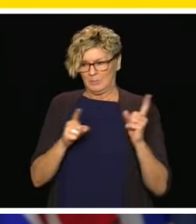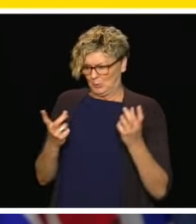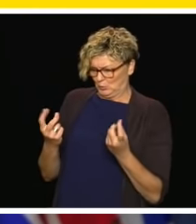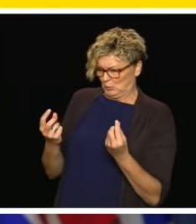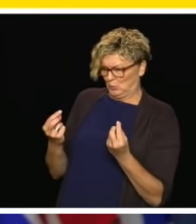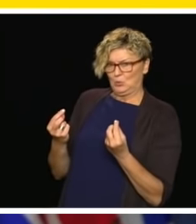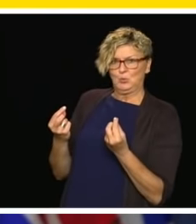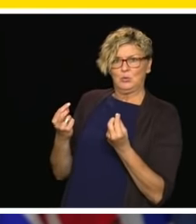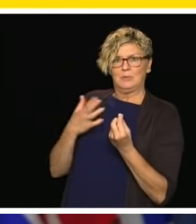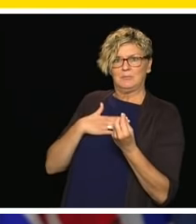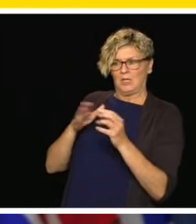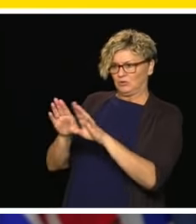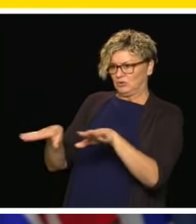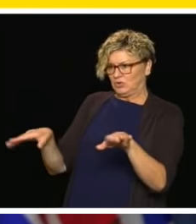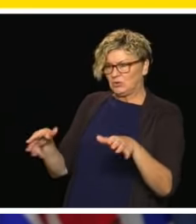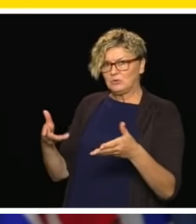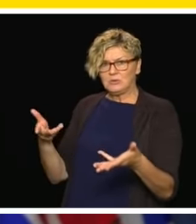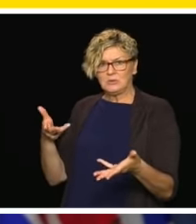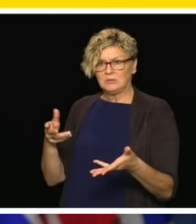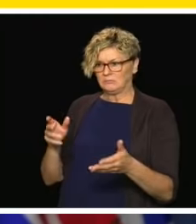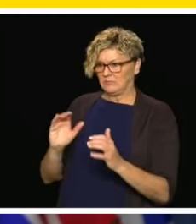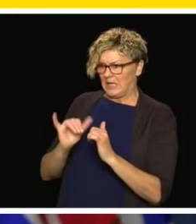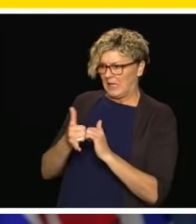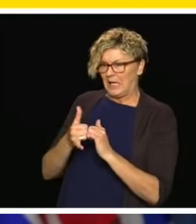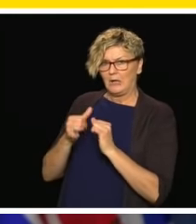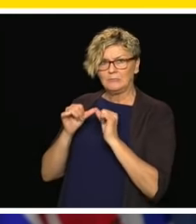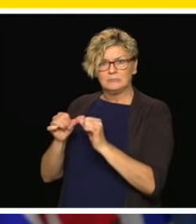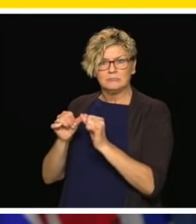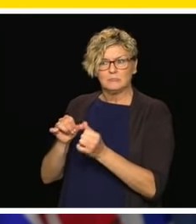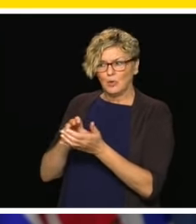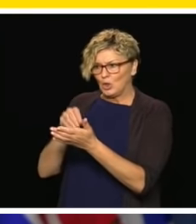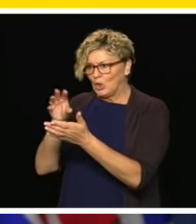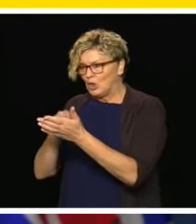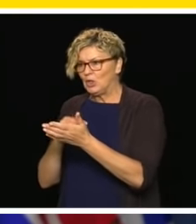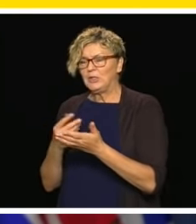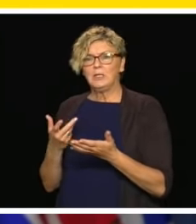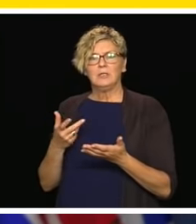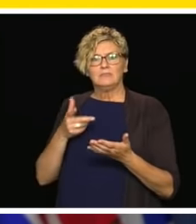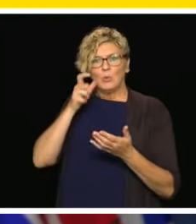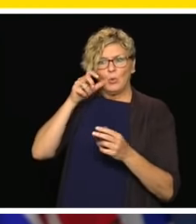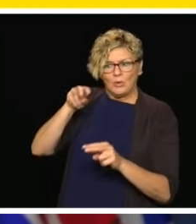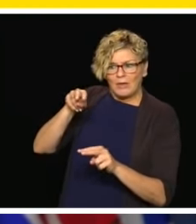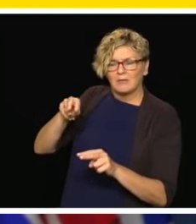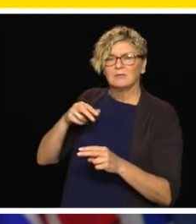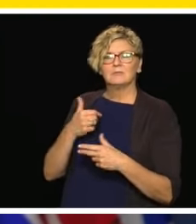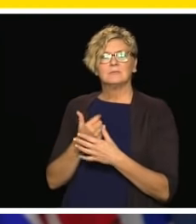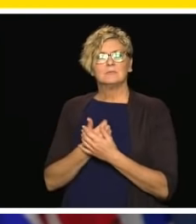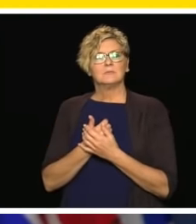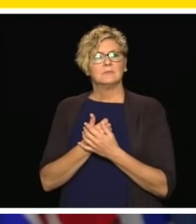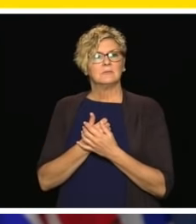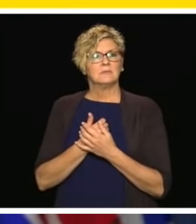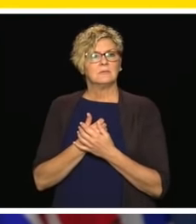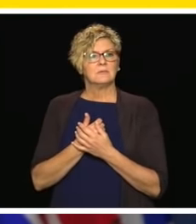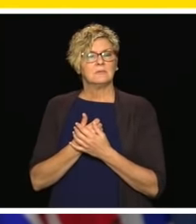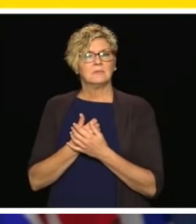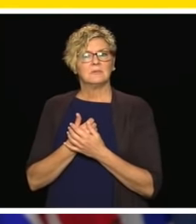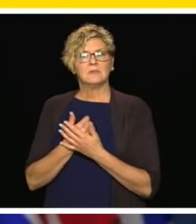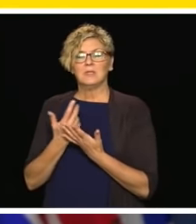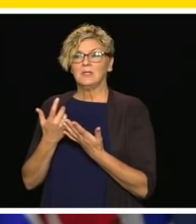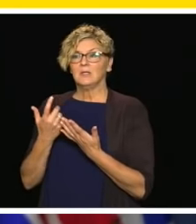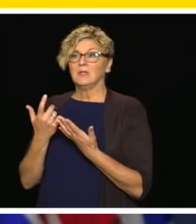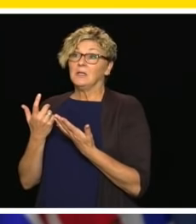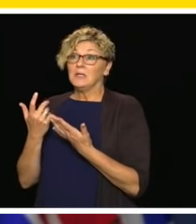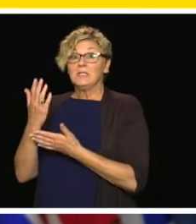everything ranging from frustration to a lot of patience and understanding and some students absolutely thriving